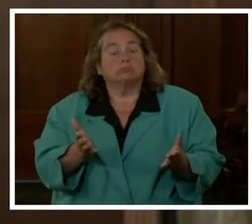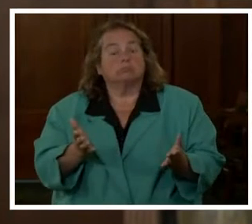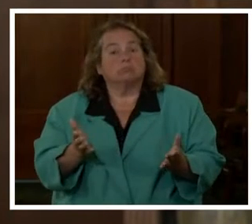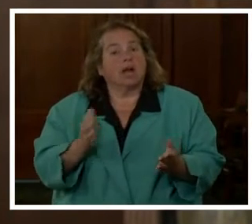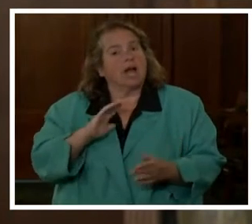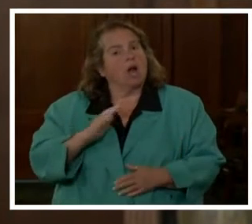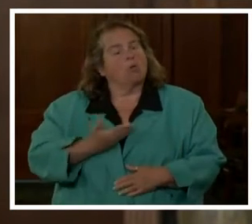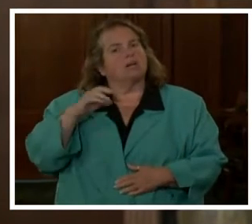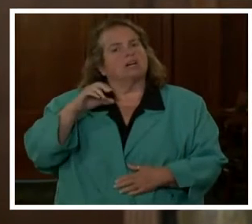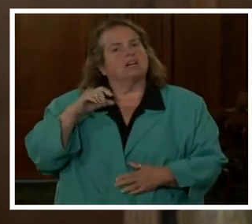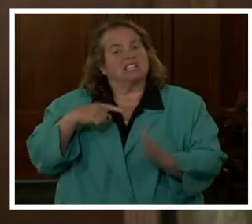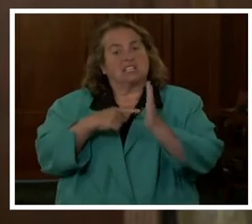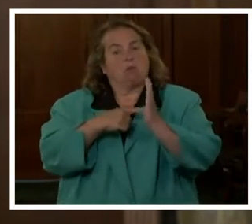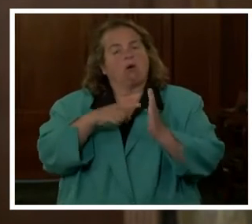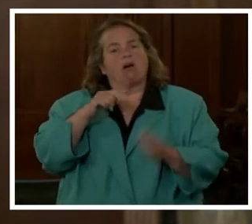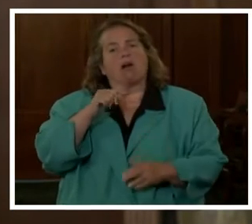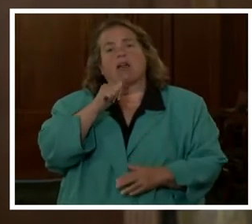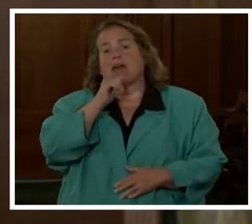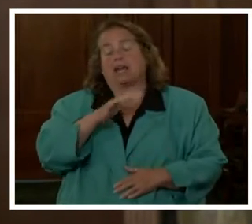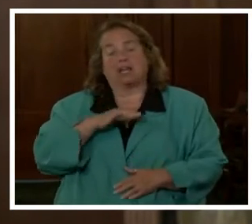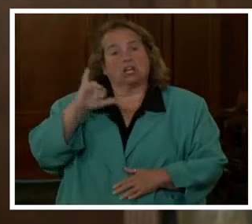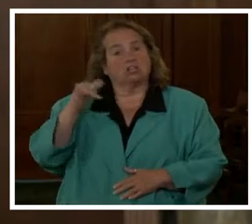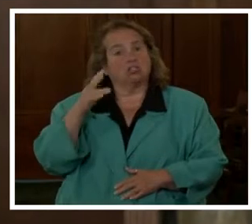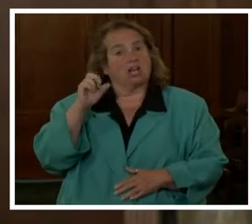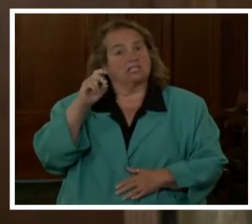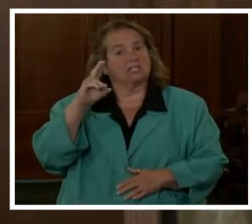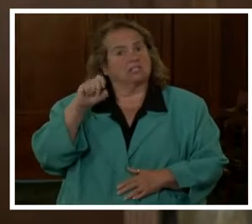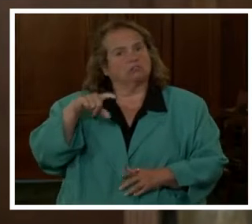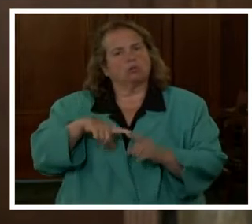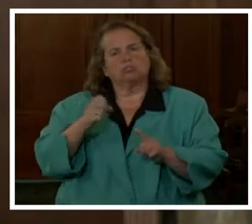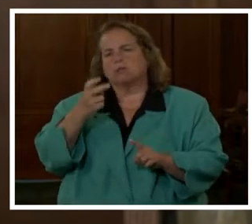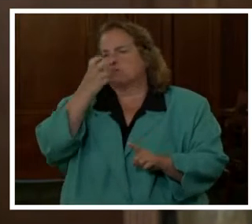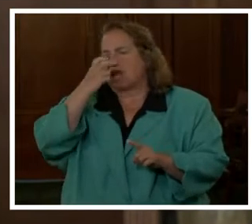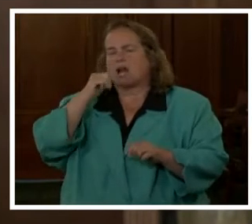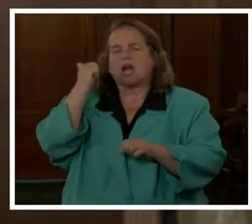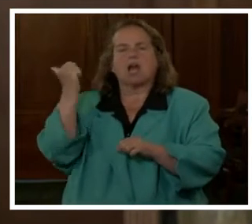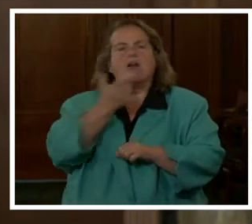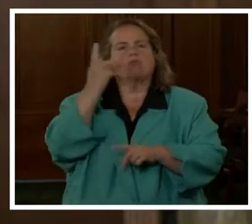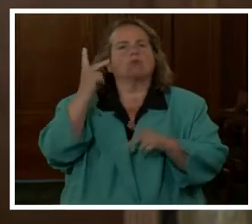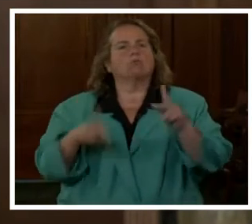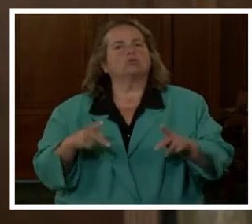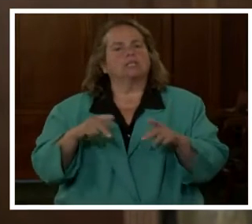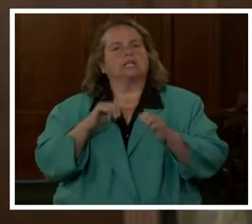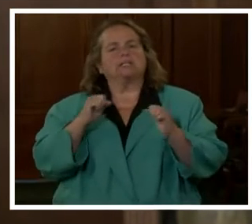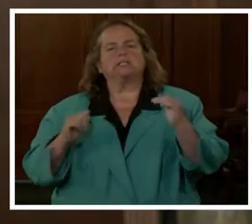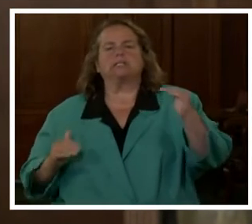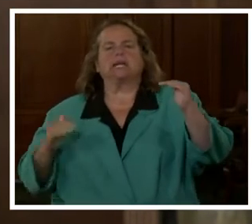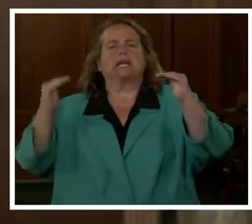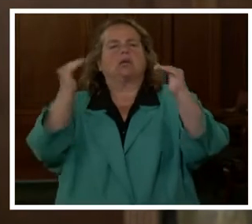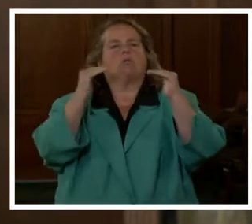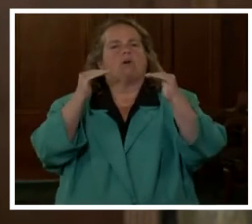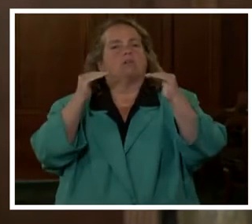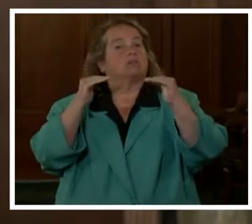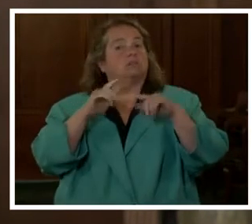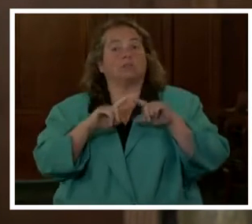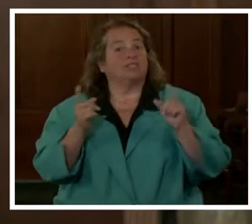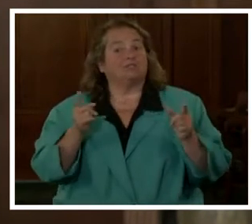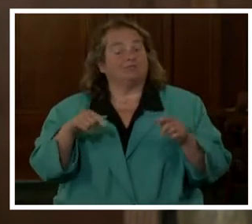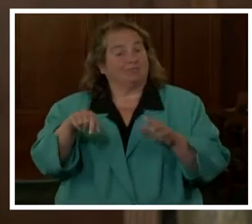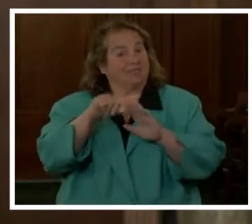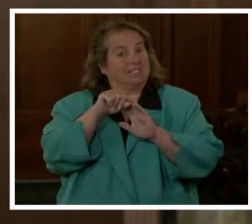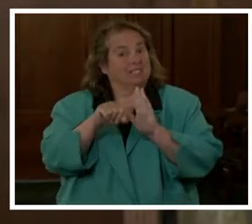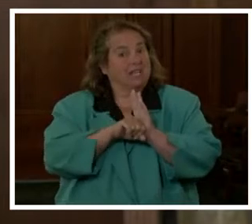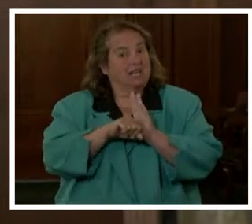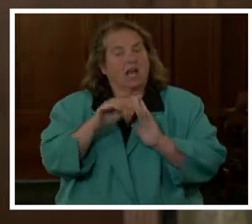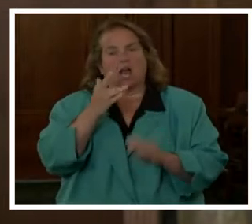Justice is supposed to be blind. But many in our state feel rightfully so. The color is all that seen.